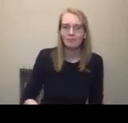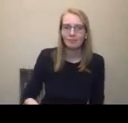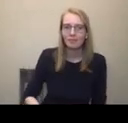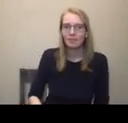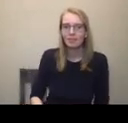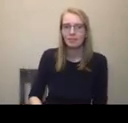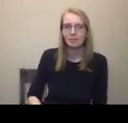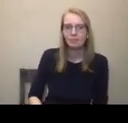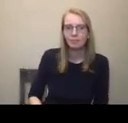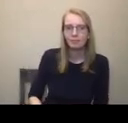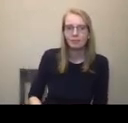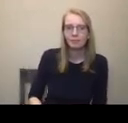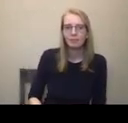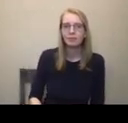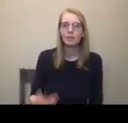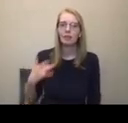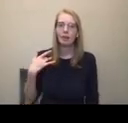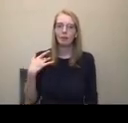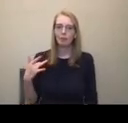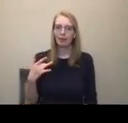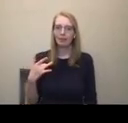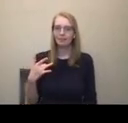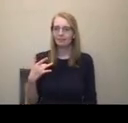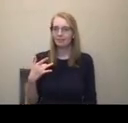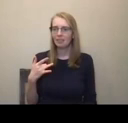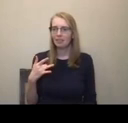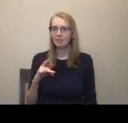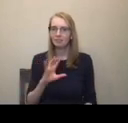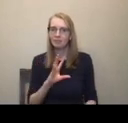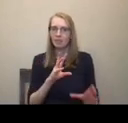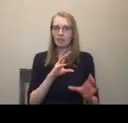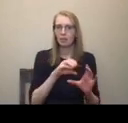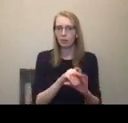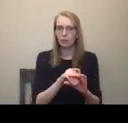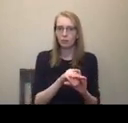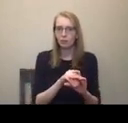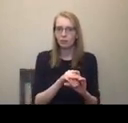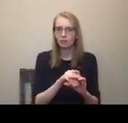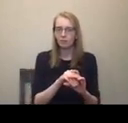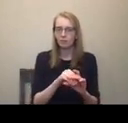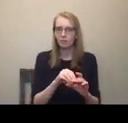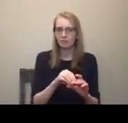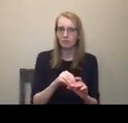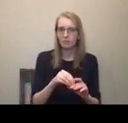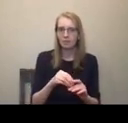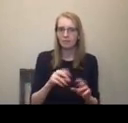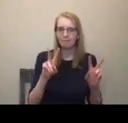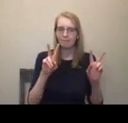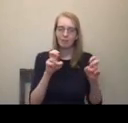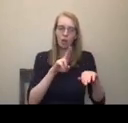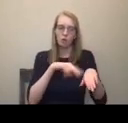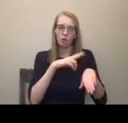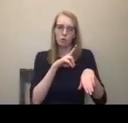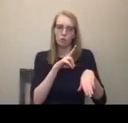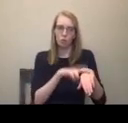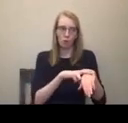are these things called normalized aesthetics. And I just talked about that the difference between access and accommodation. So this can we call it normalized aesthetics and non